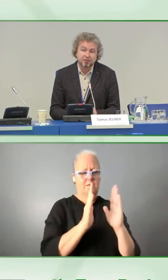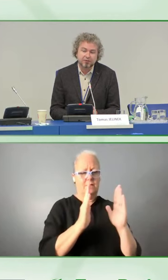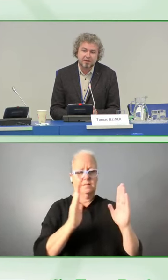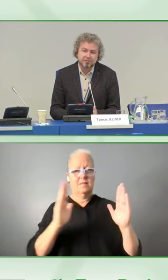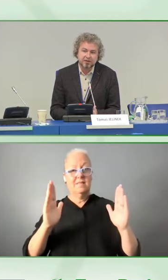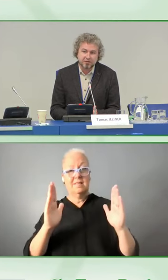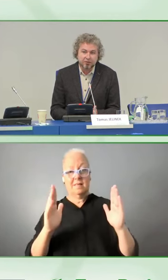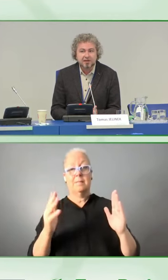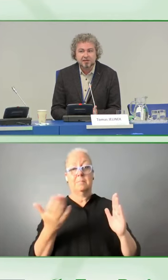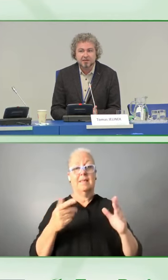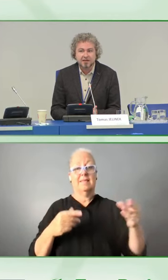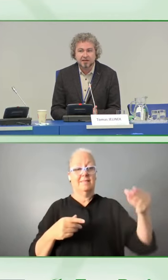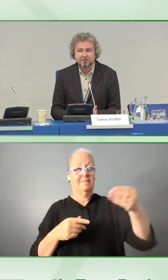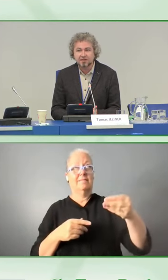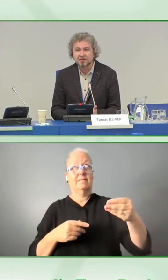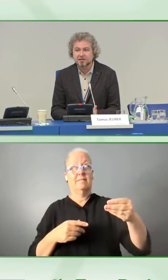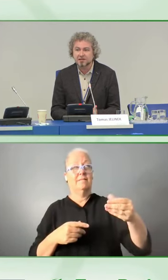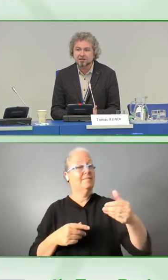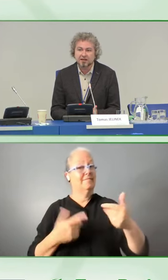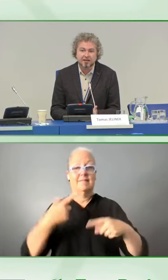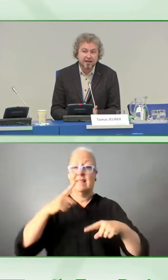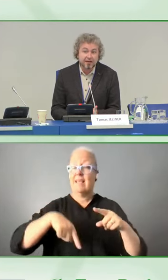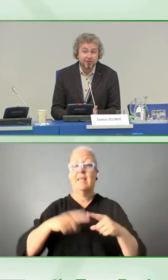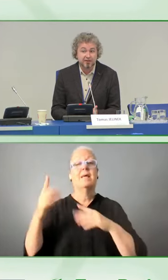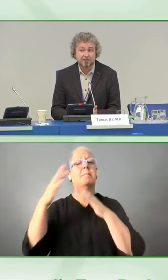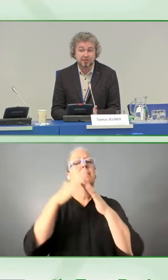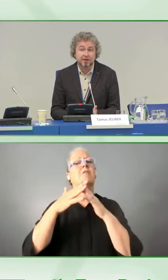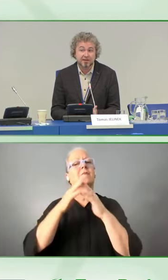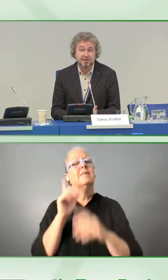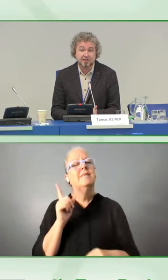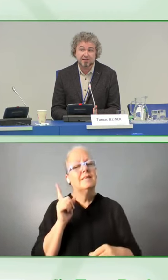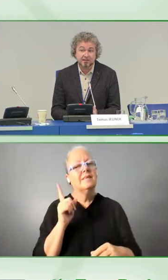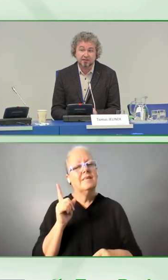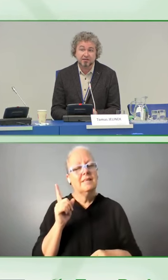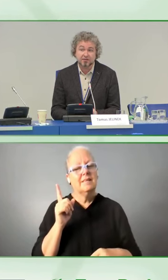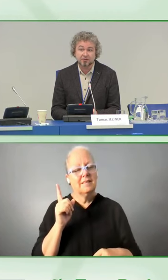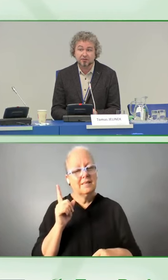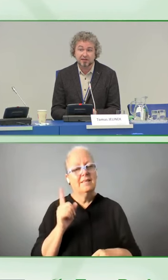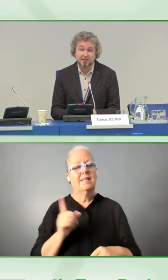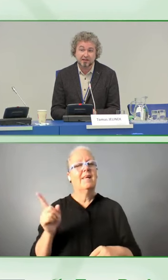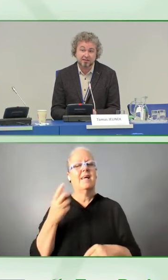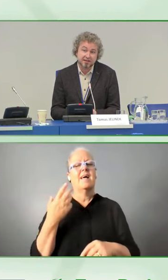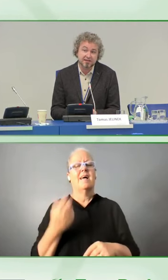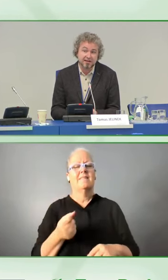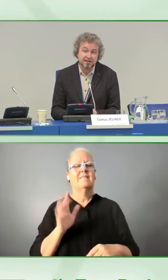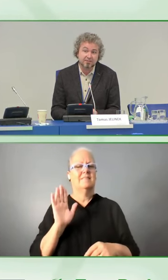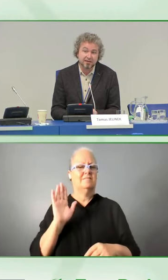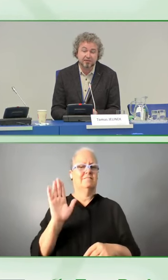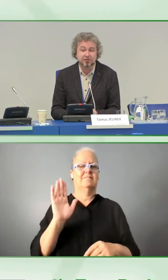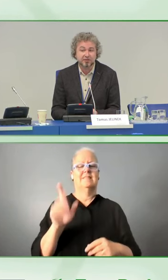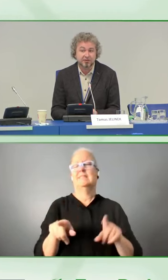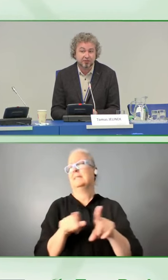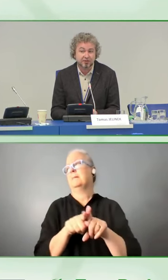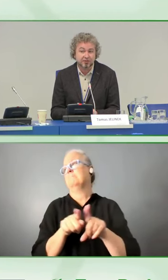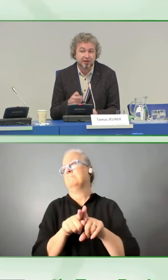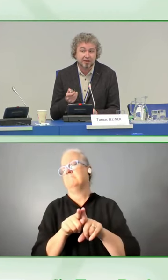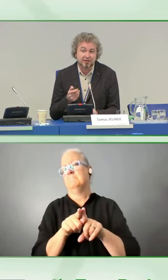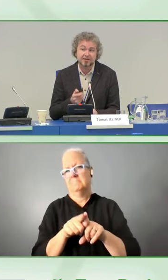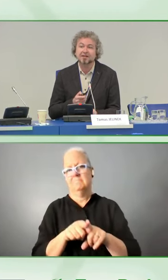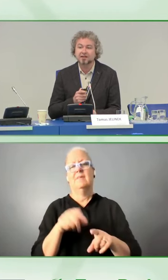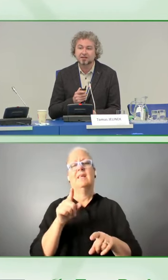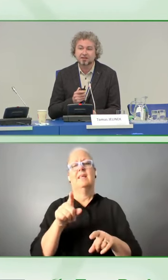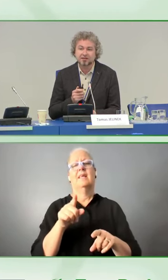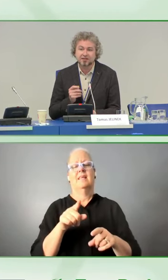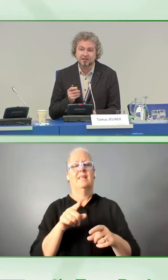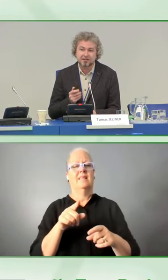So for example in US they have this carry-on devices. So basically they scan the banknote in order to